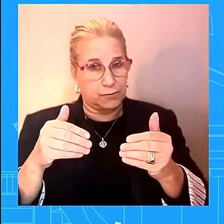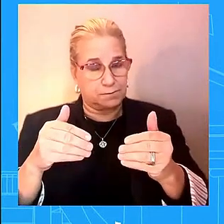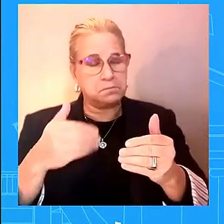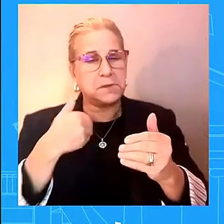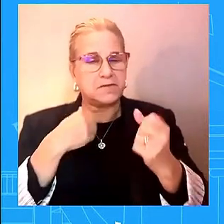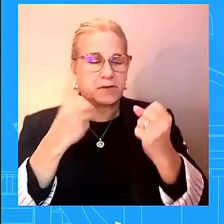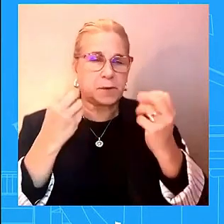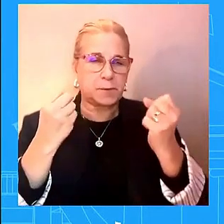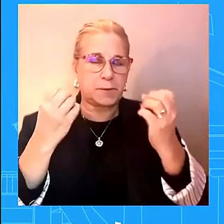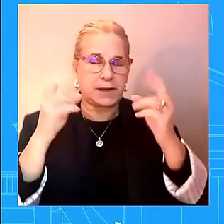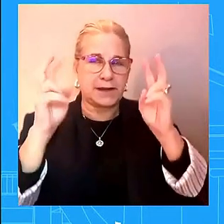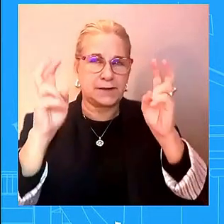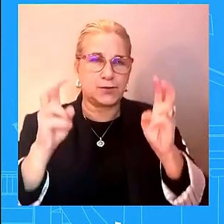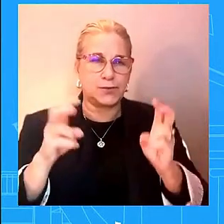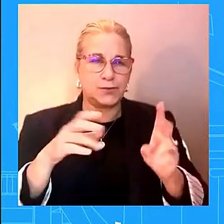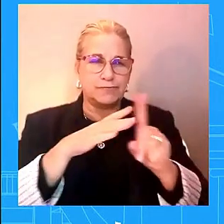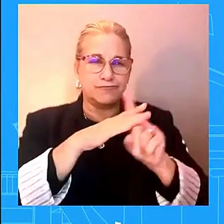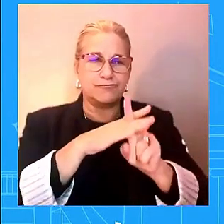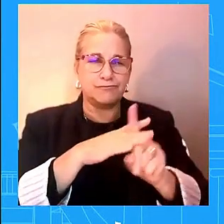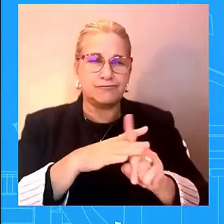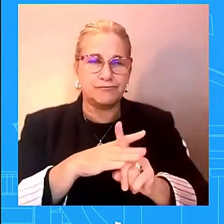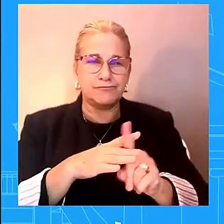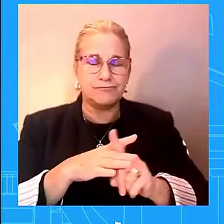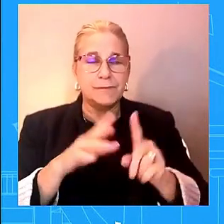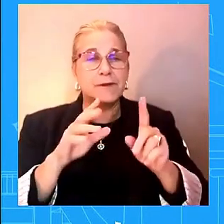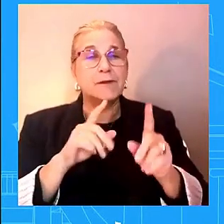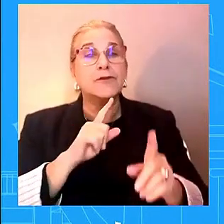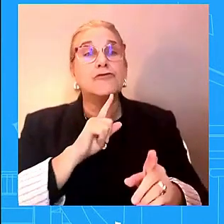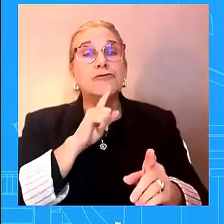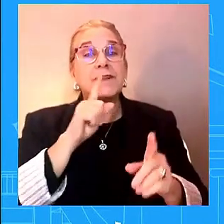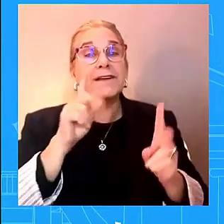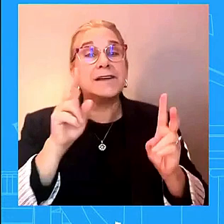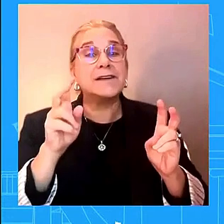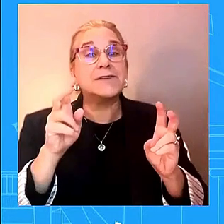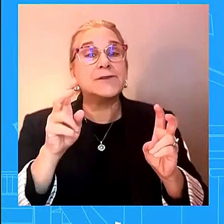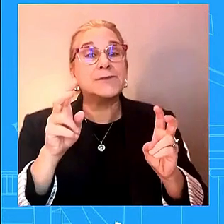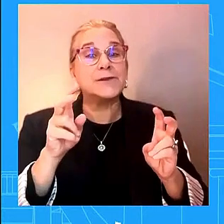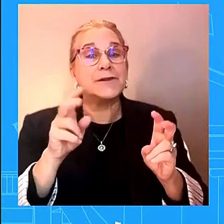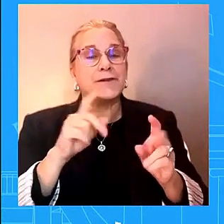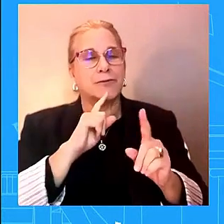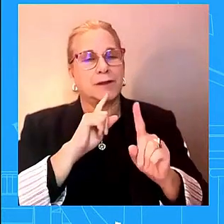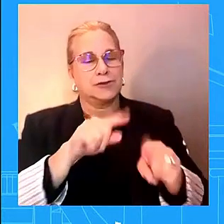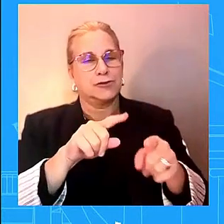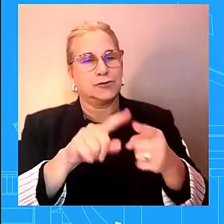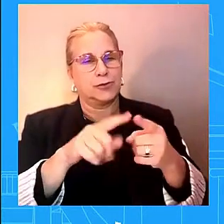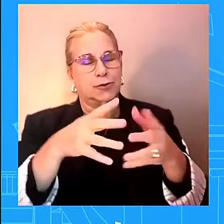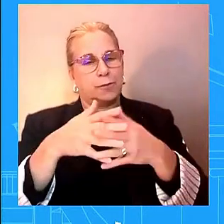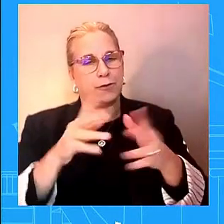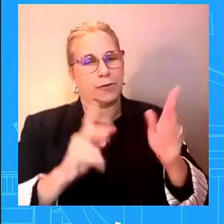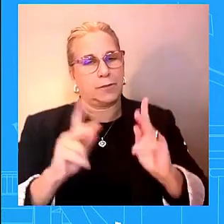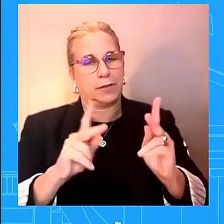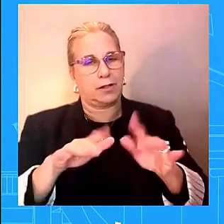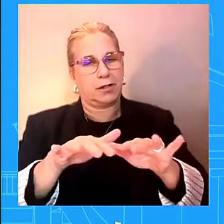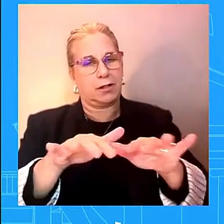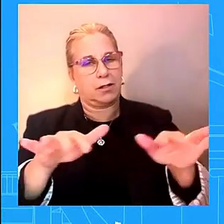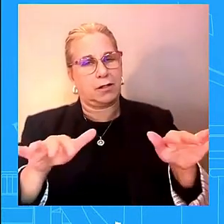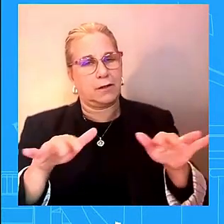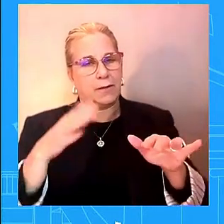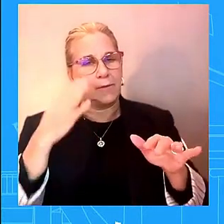to really answer to to the american people because that's what they both care about is making sure that we deliver for the american people